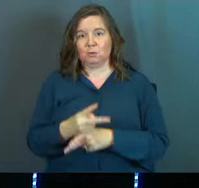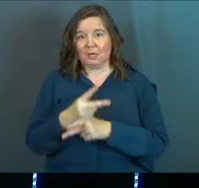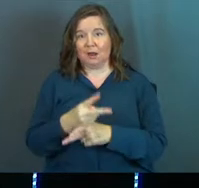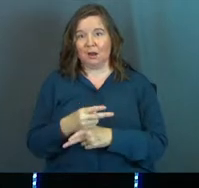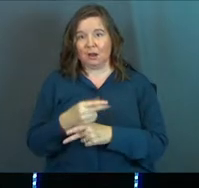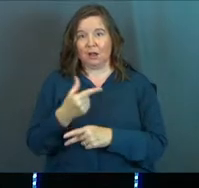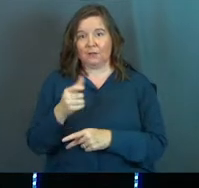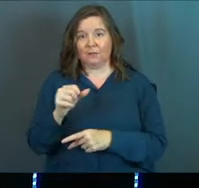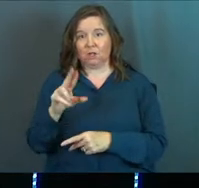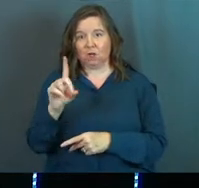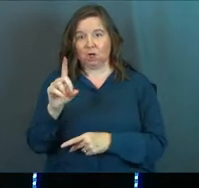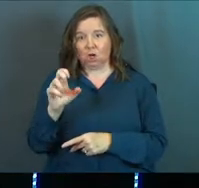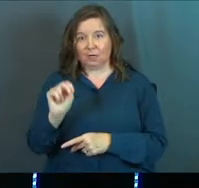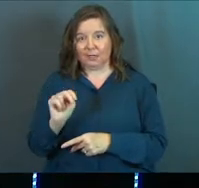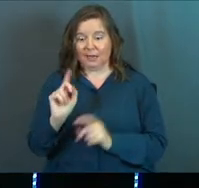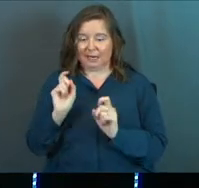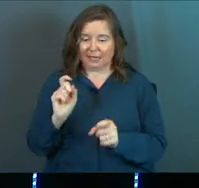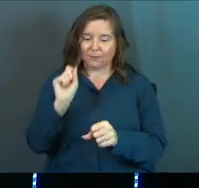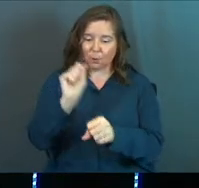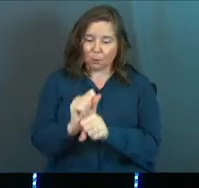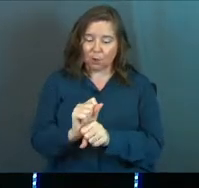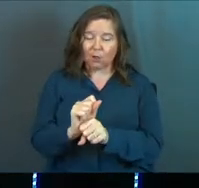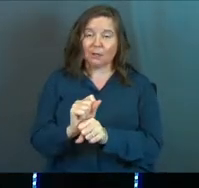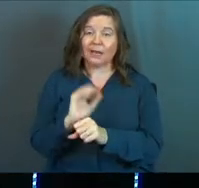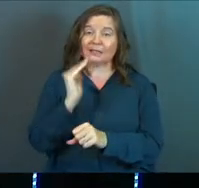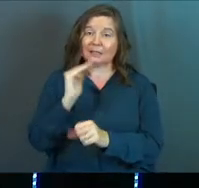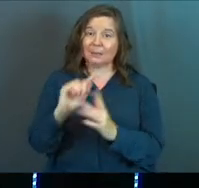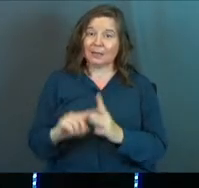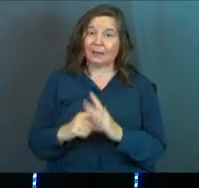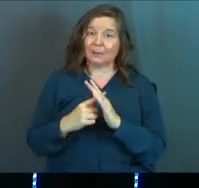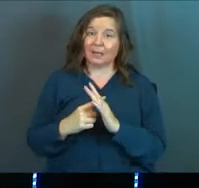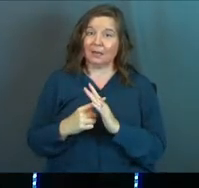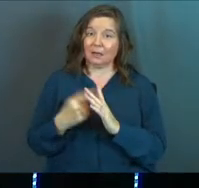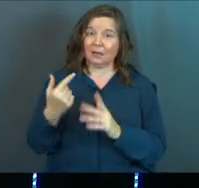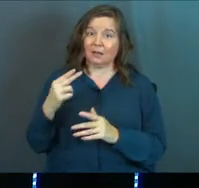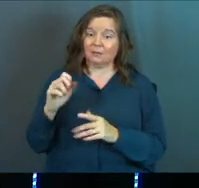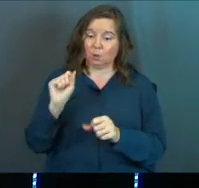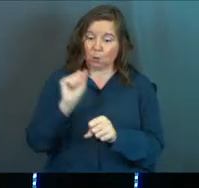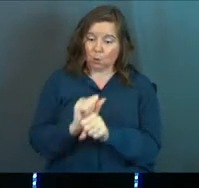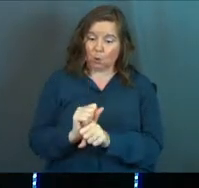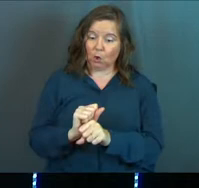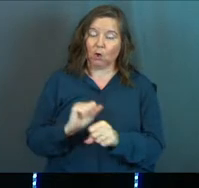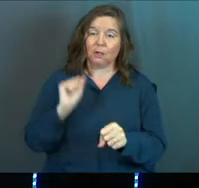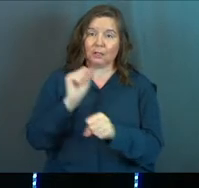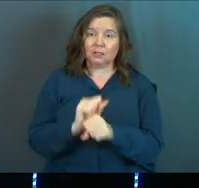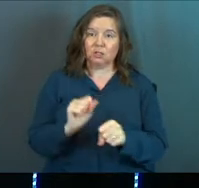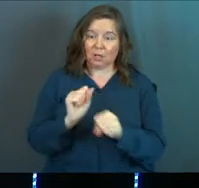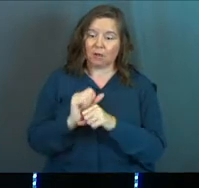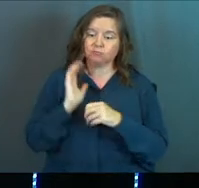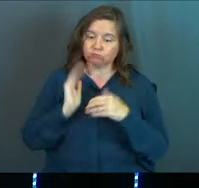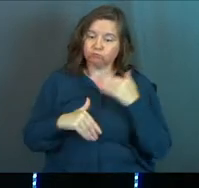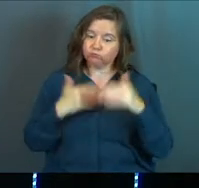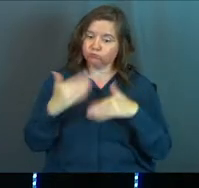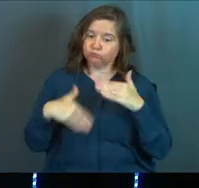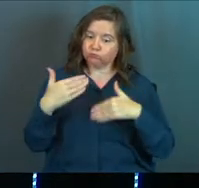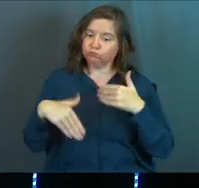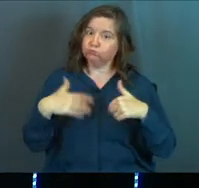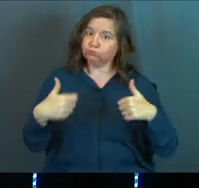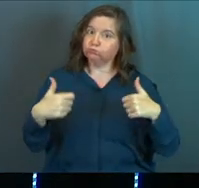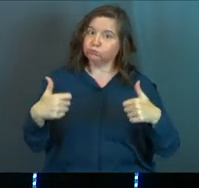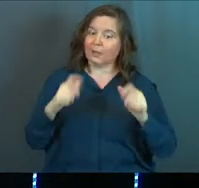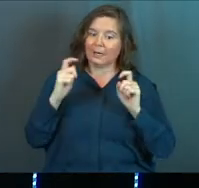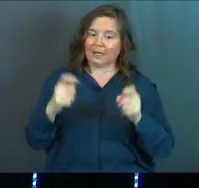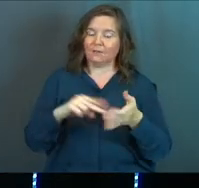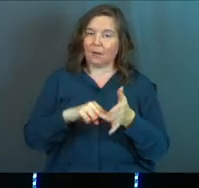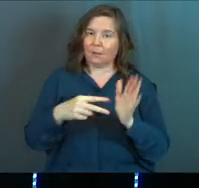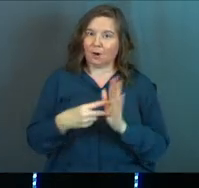And he gives them this work. And seemingly in the beginning of Genesis, the work, the job goes well. God gives them